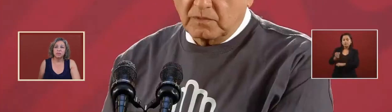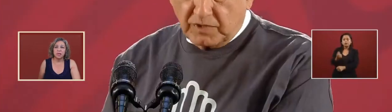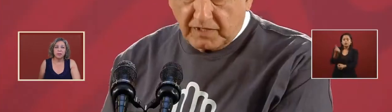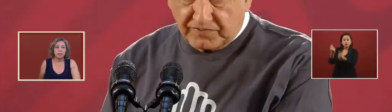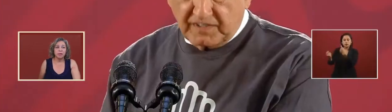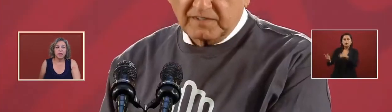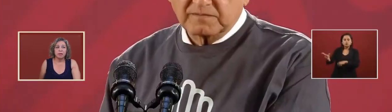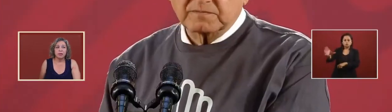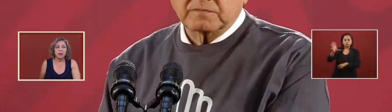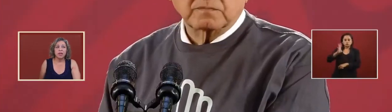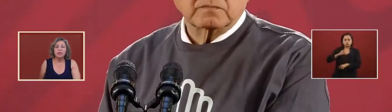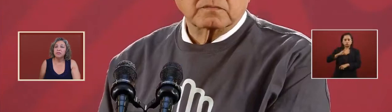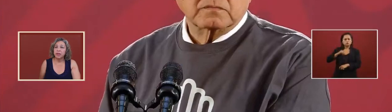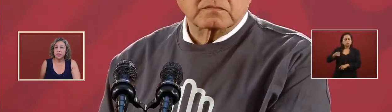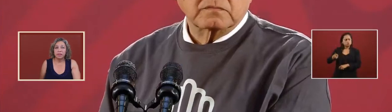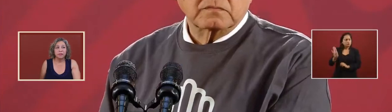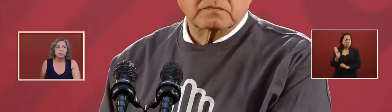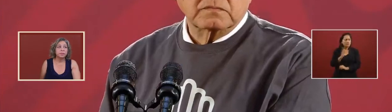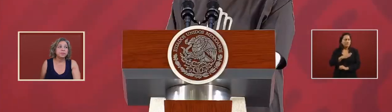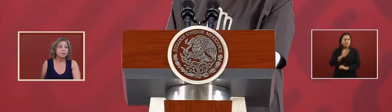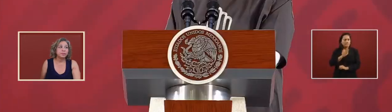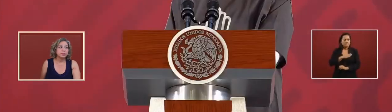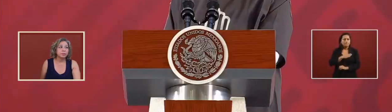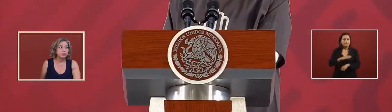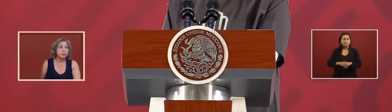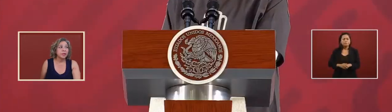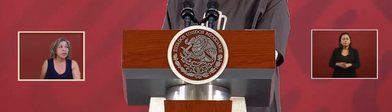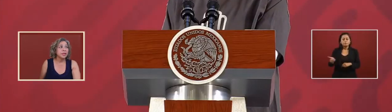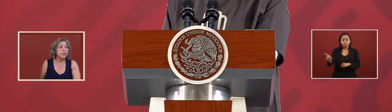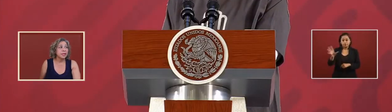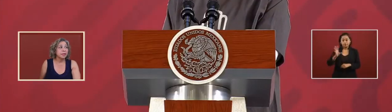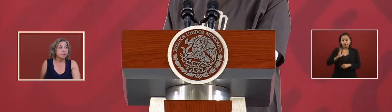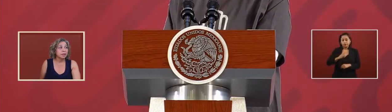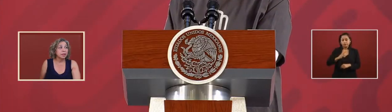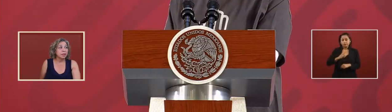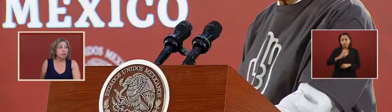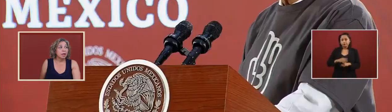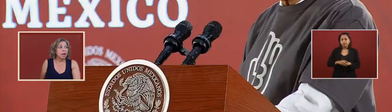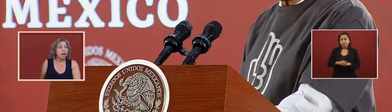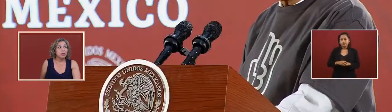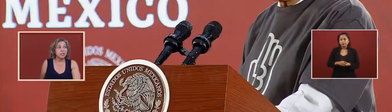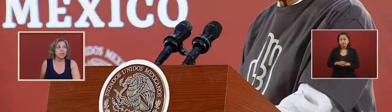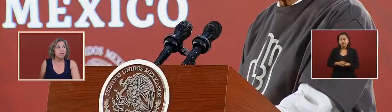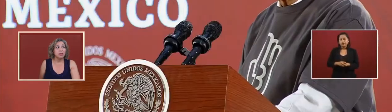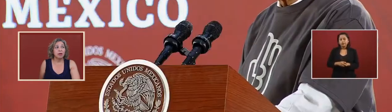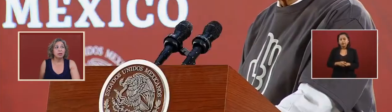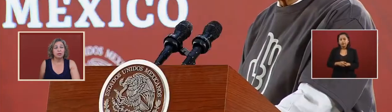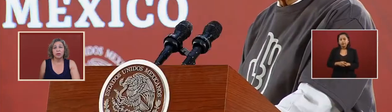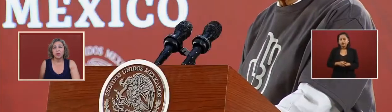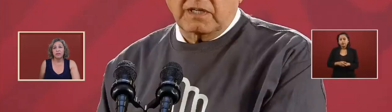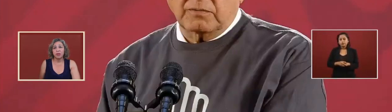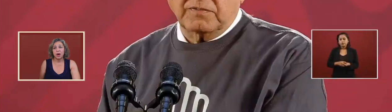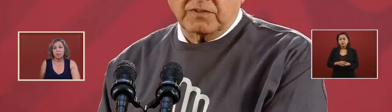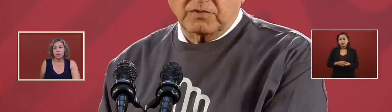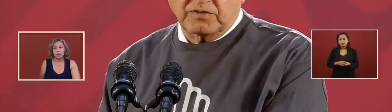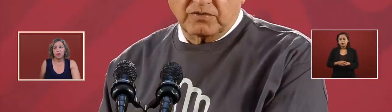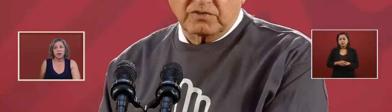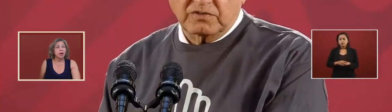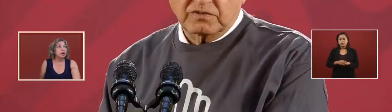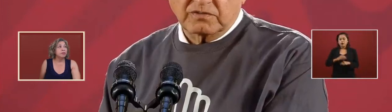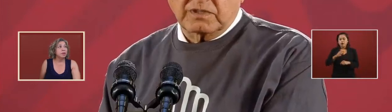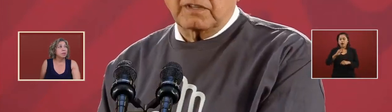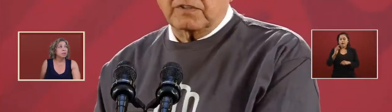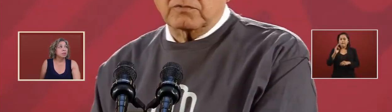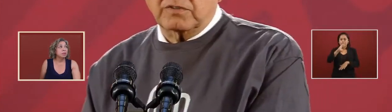businessmen in good faith they said how is it a grave crime